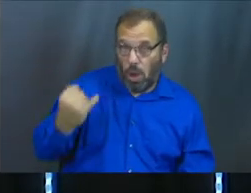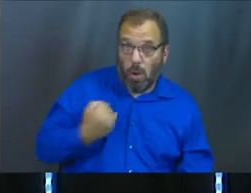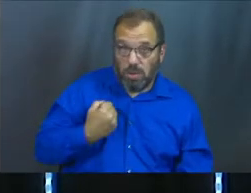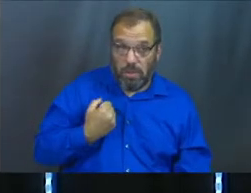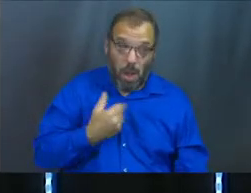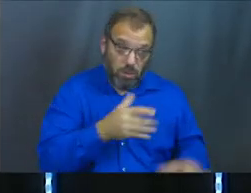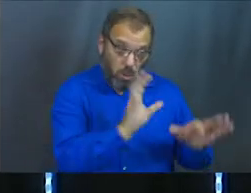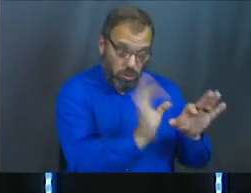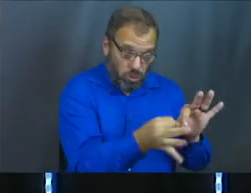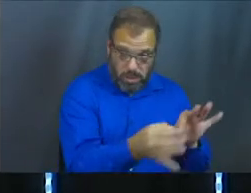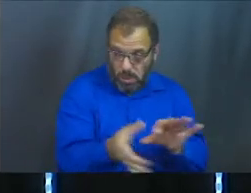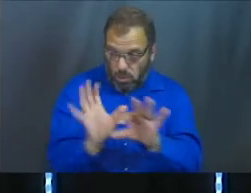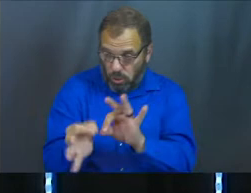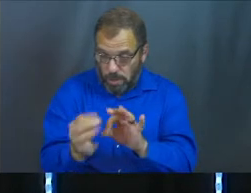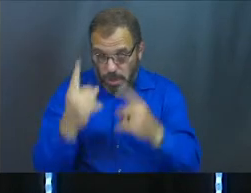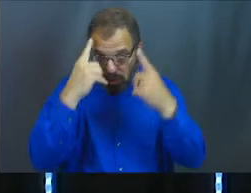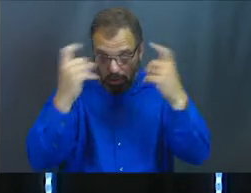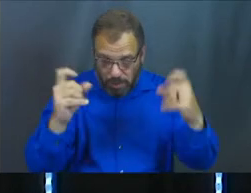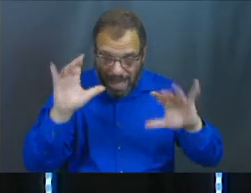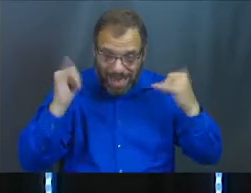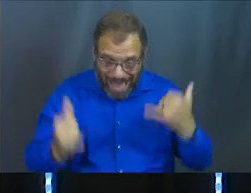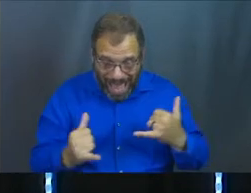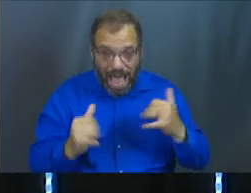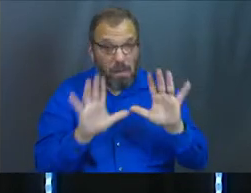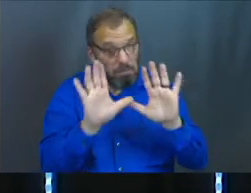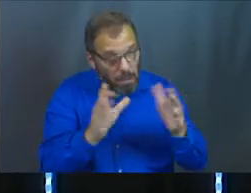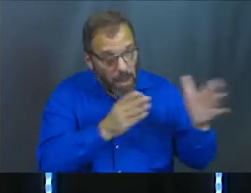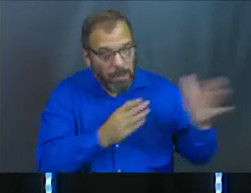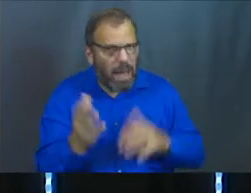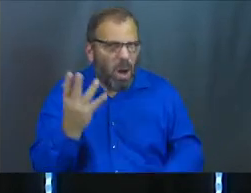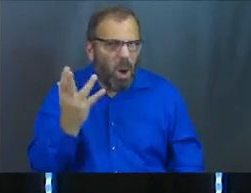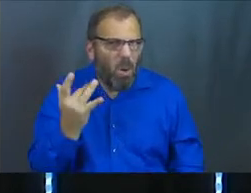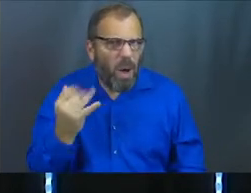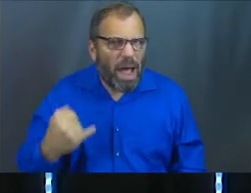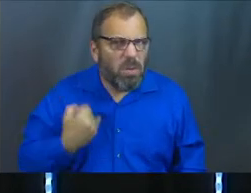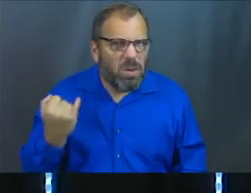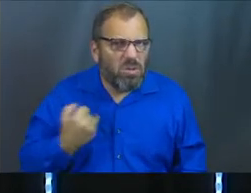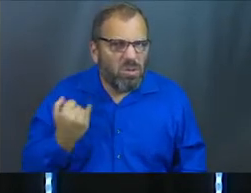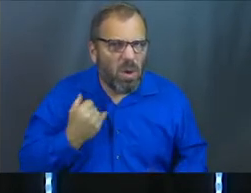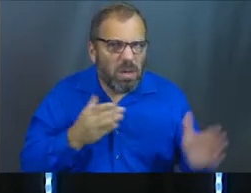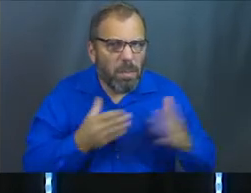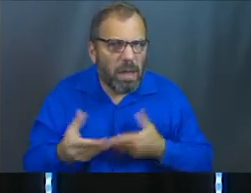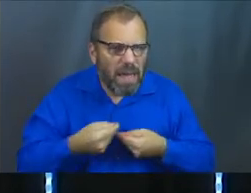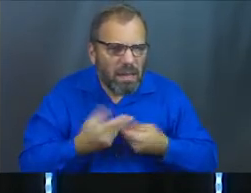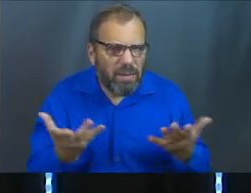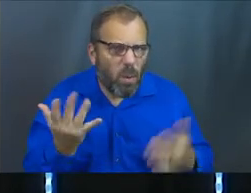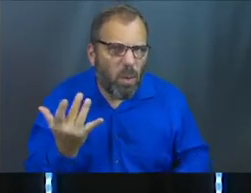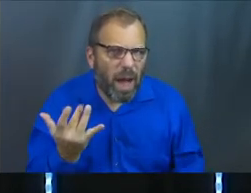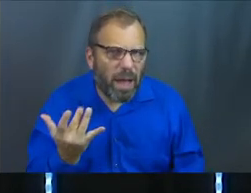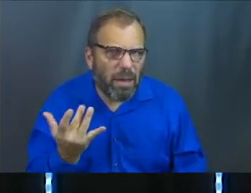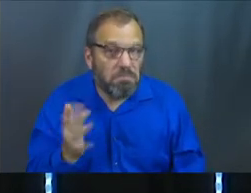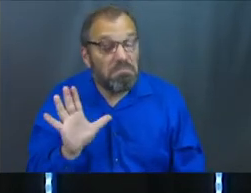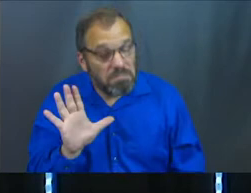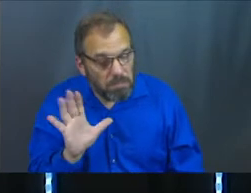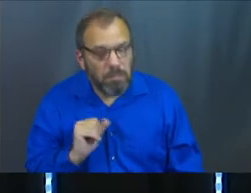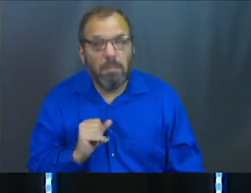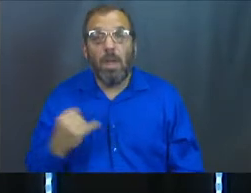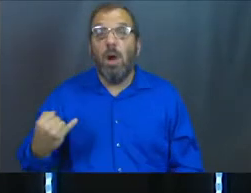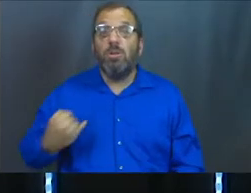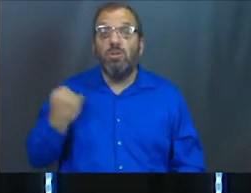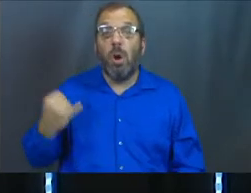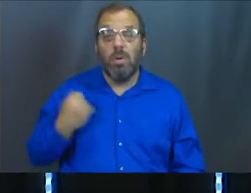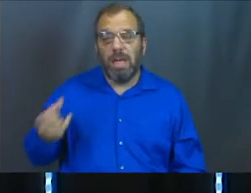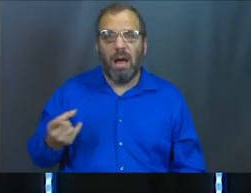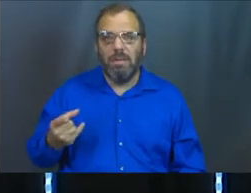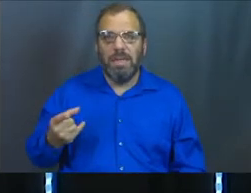gave him the interpretation of the dream. And now he's giving him a plan. Why would Joseph start giving him a plan? Because Joseph